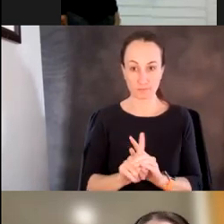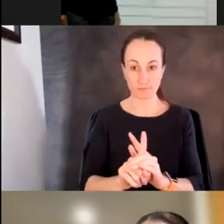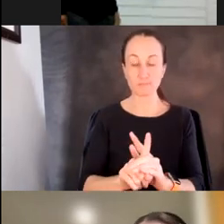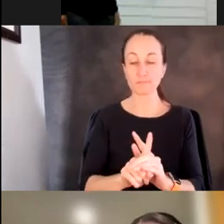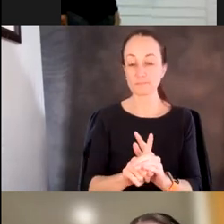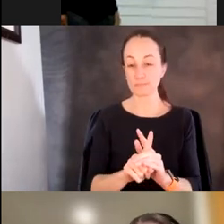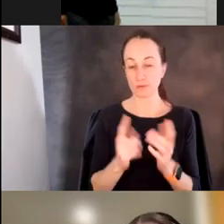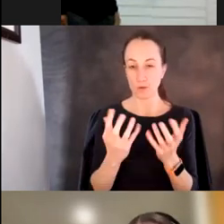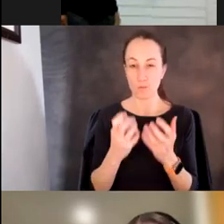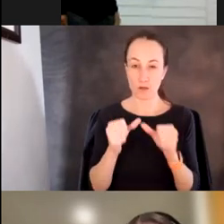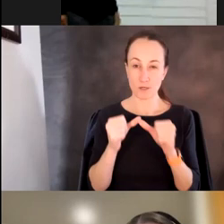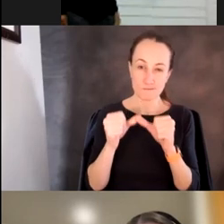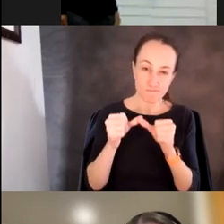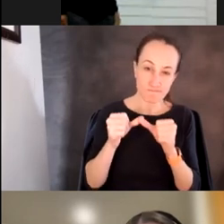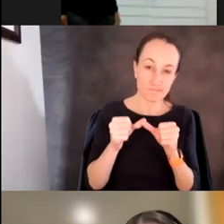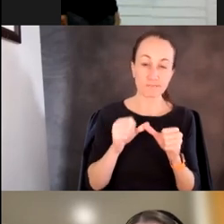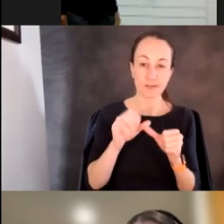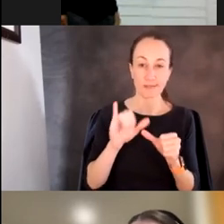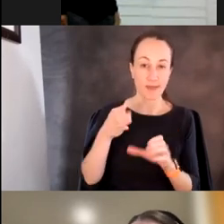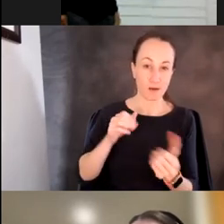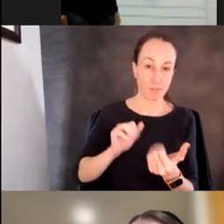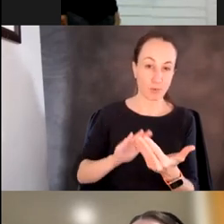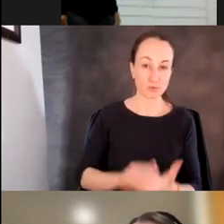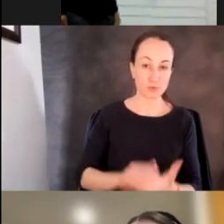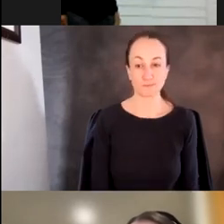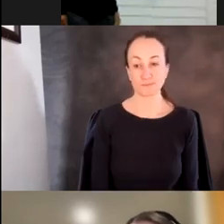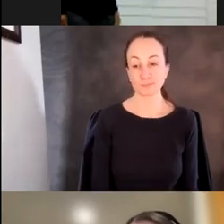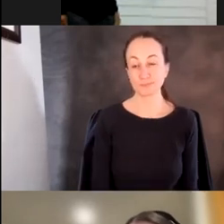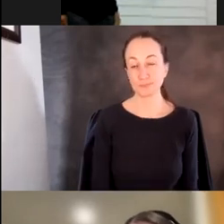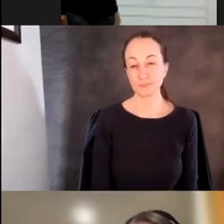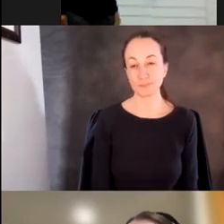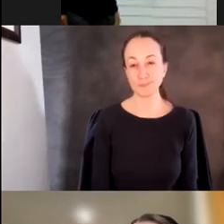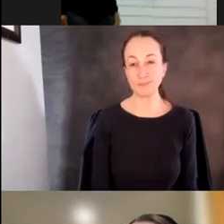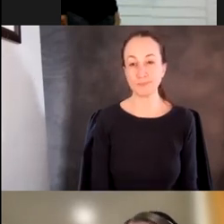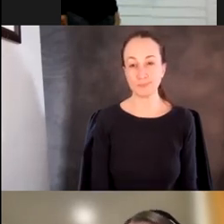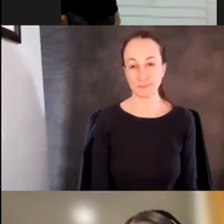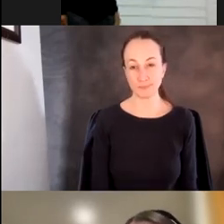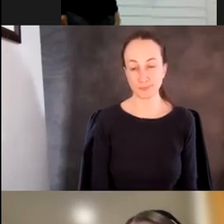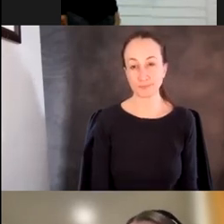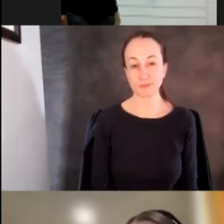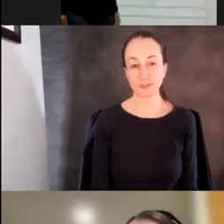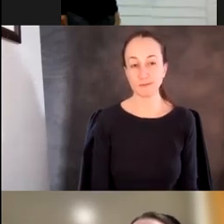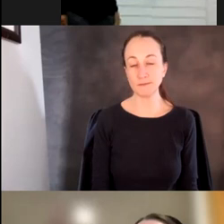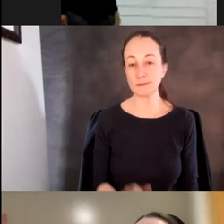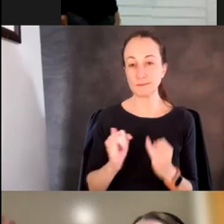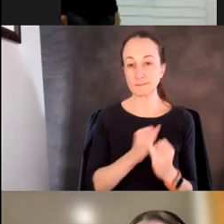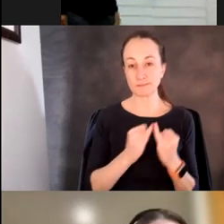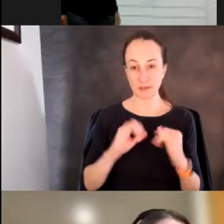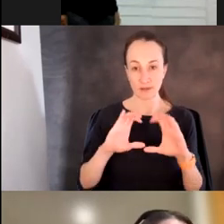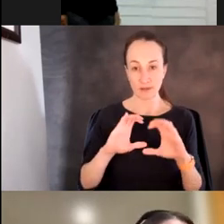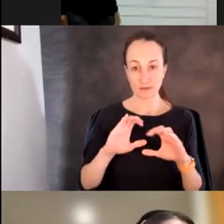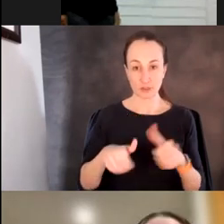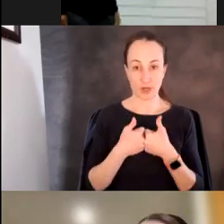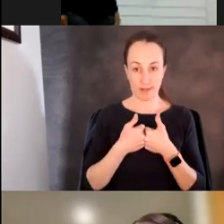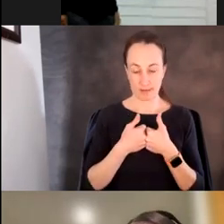think, I think we'll want to push the envelope in this dimension. Um, and finally, uh, the last challenge is working up